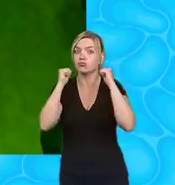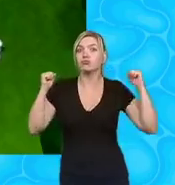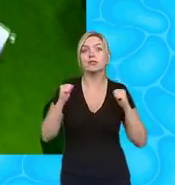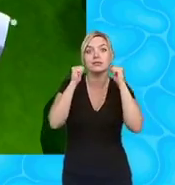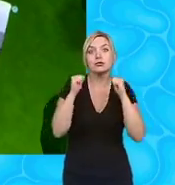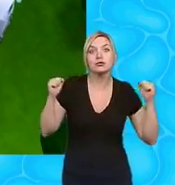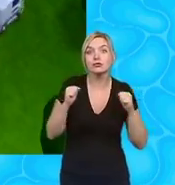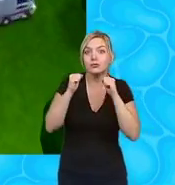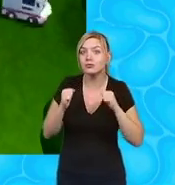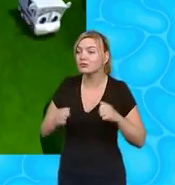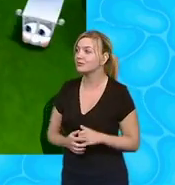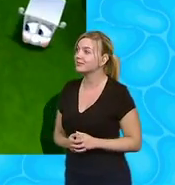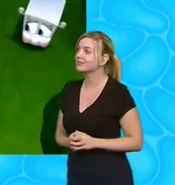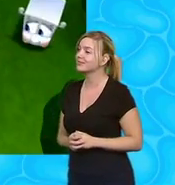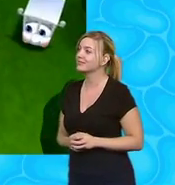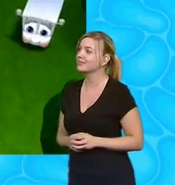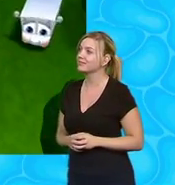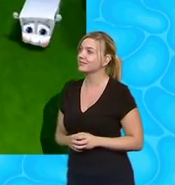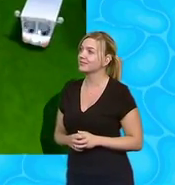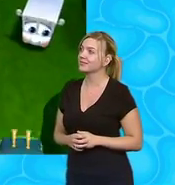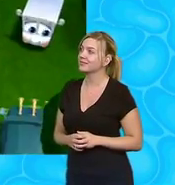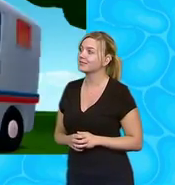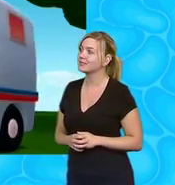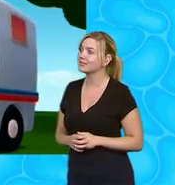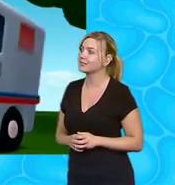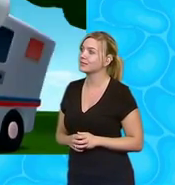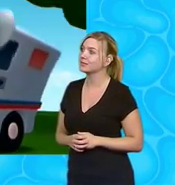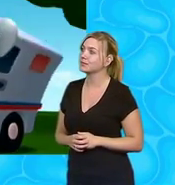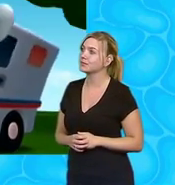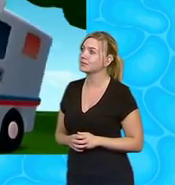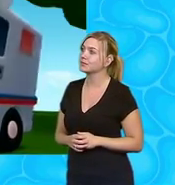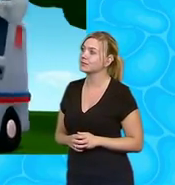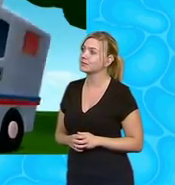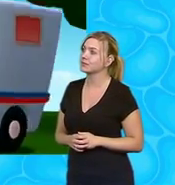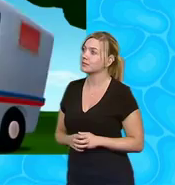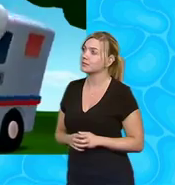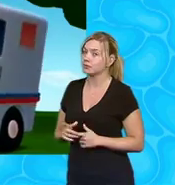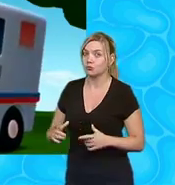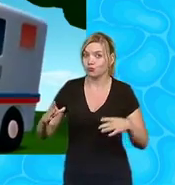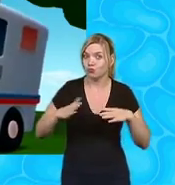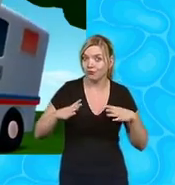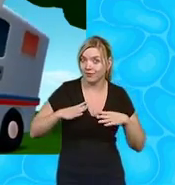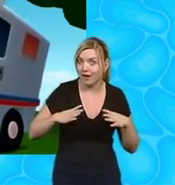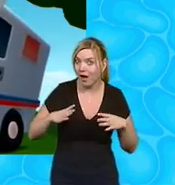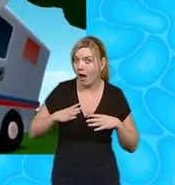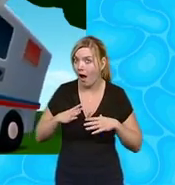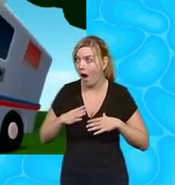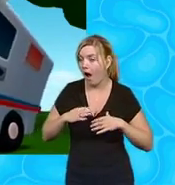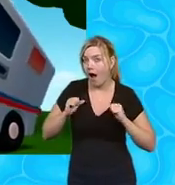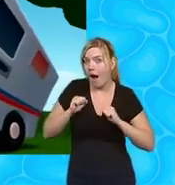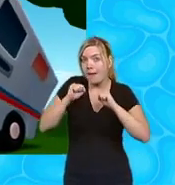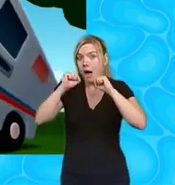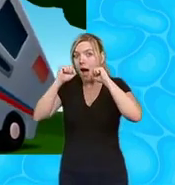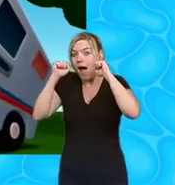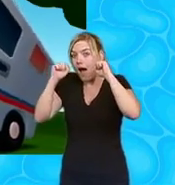one and a two and here we go stretch up